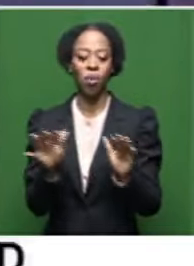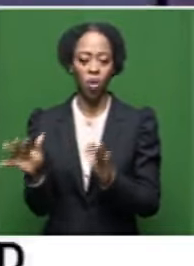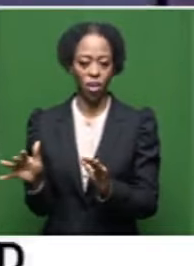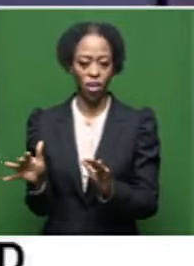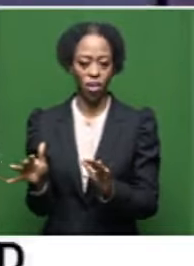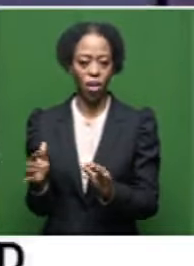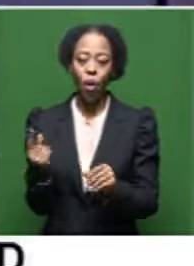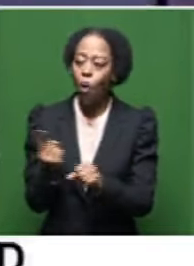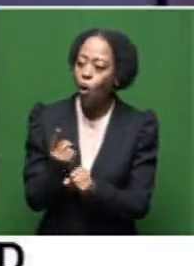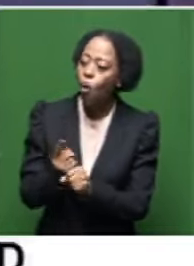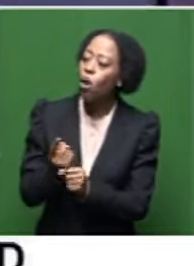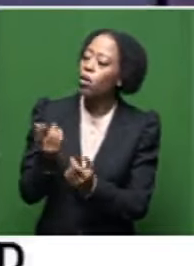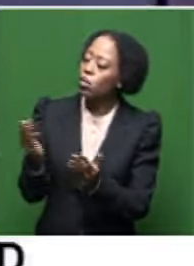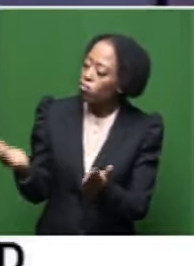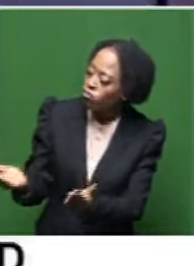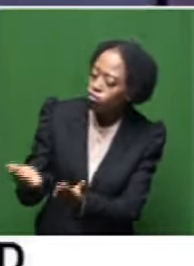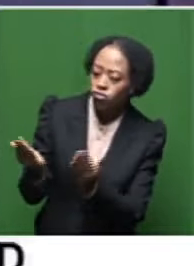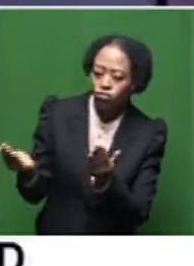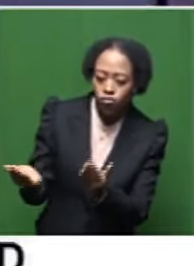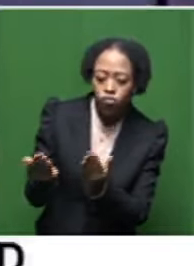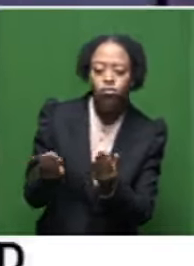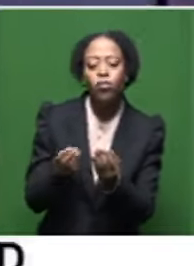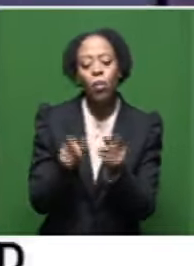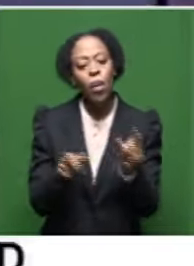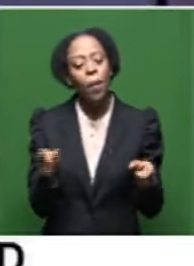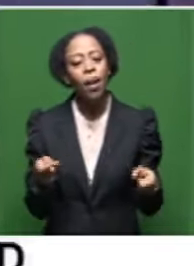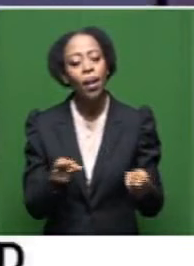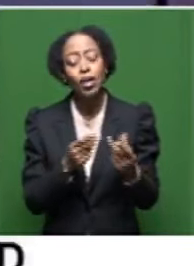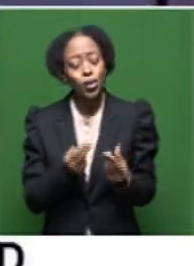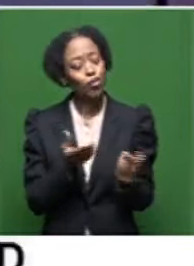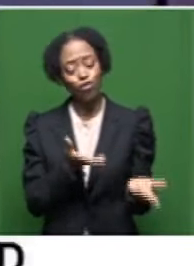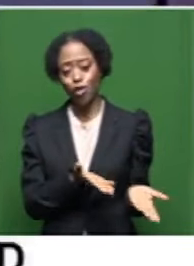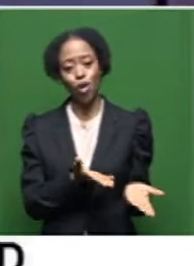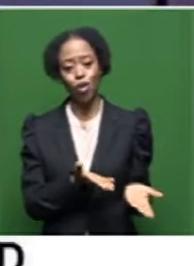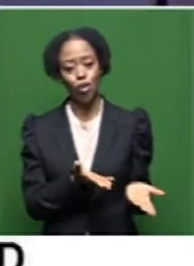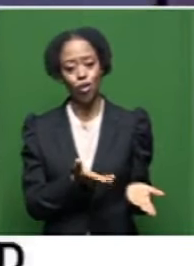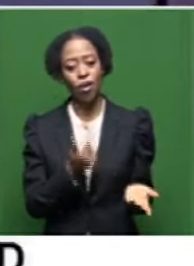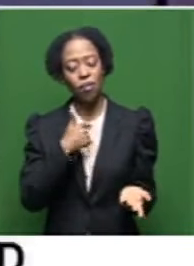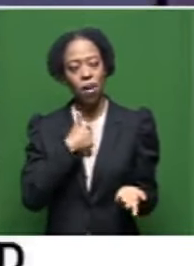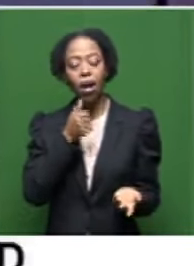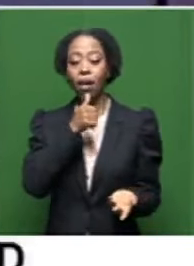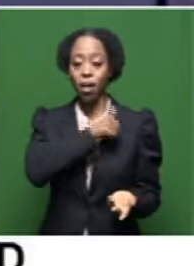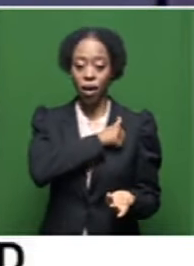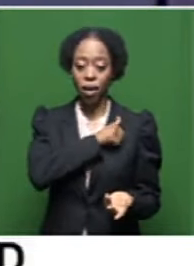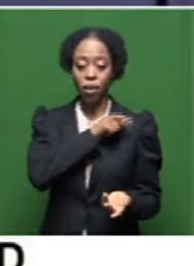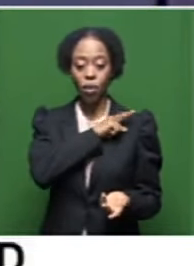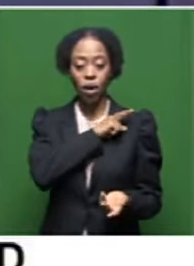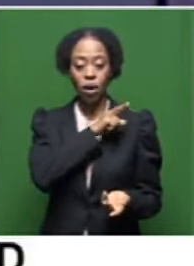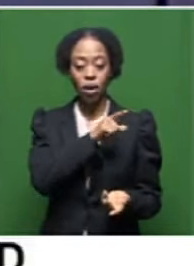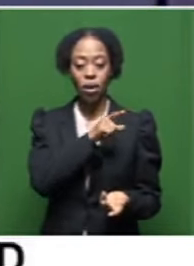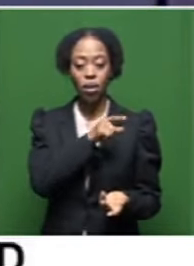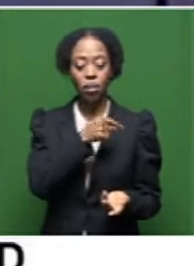was always affirming to other poets, other struggle icons. And that's what he does. I had the privilege of publishing